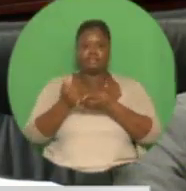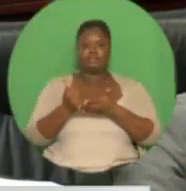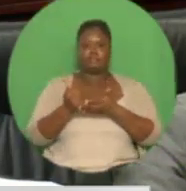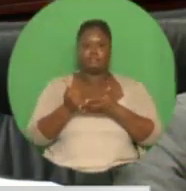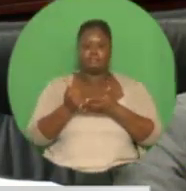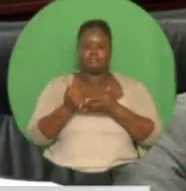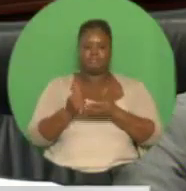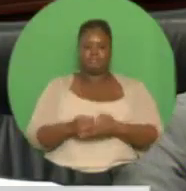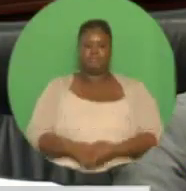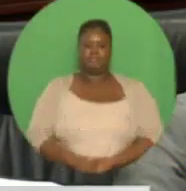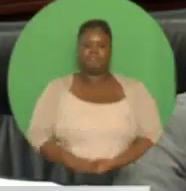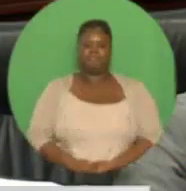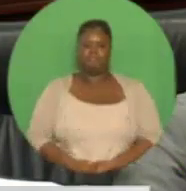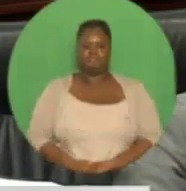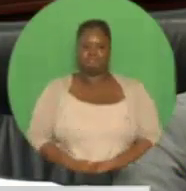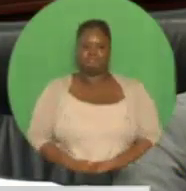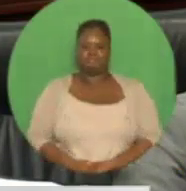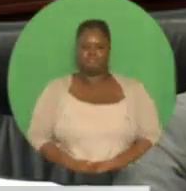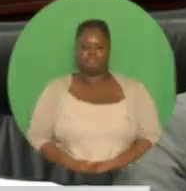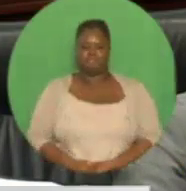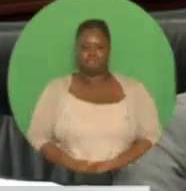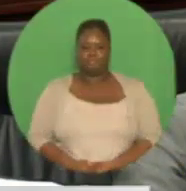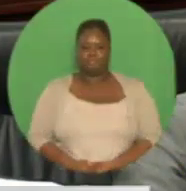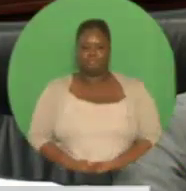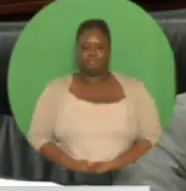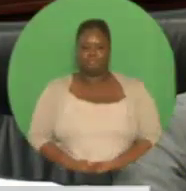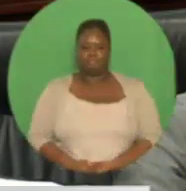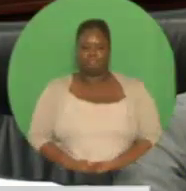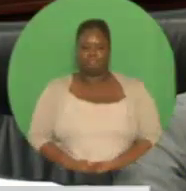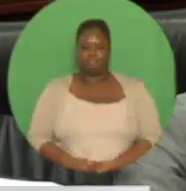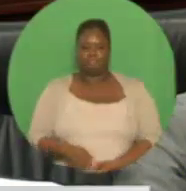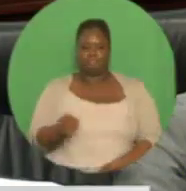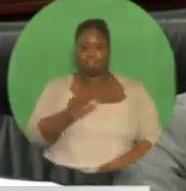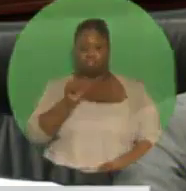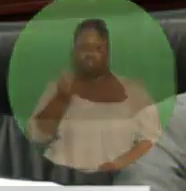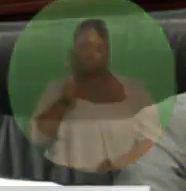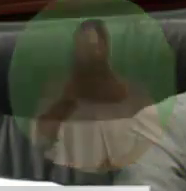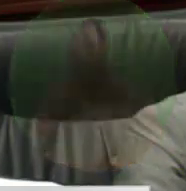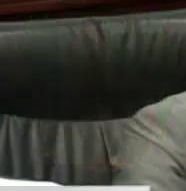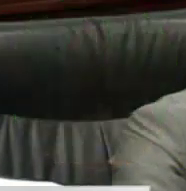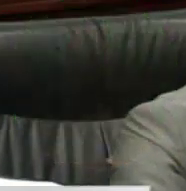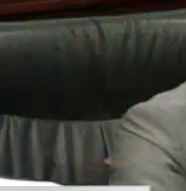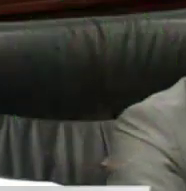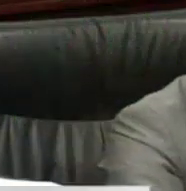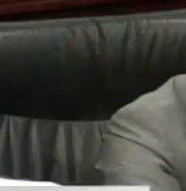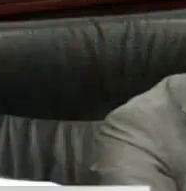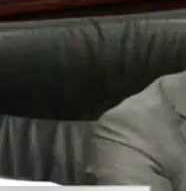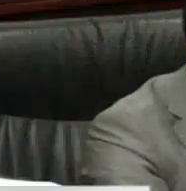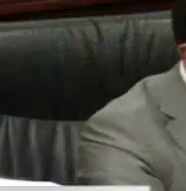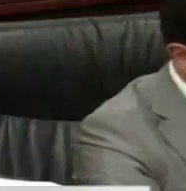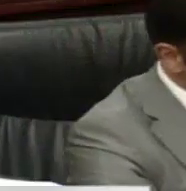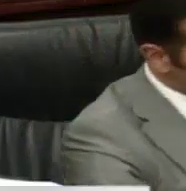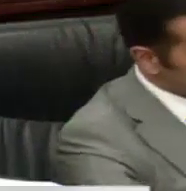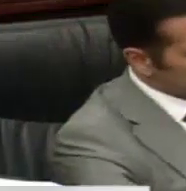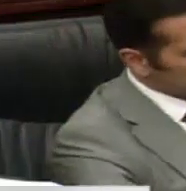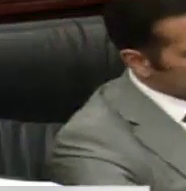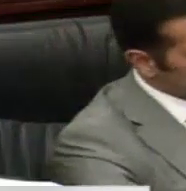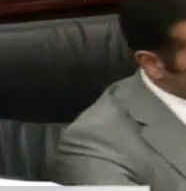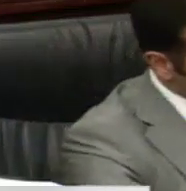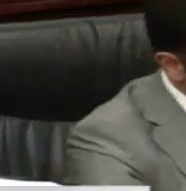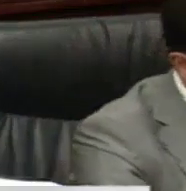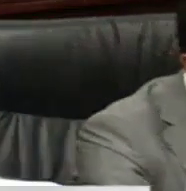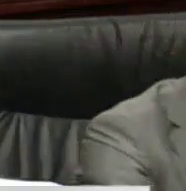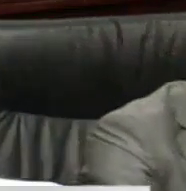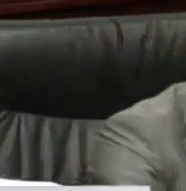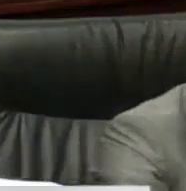and development drilling in Block 5C Bounty and Endeavour. The first two have already commenced. BHP